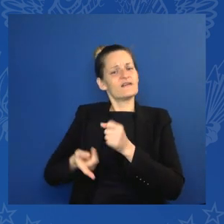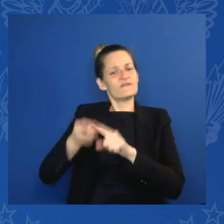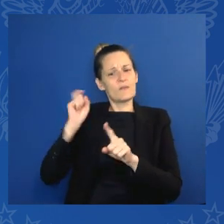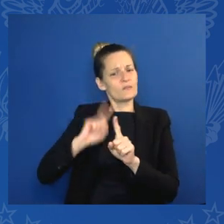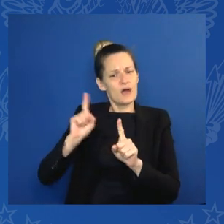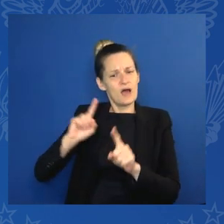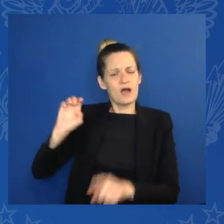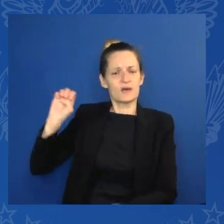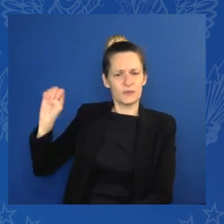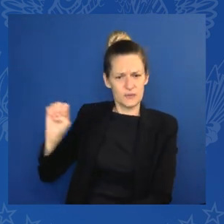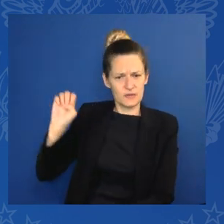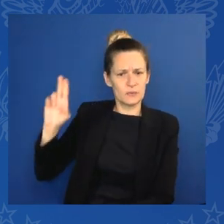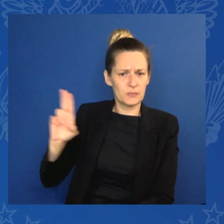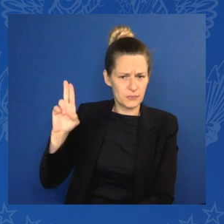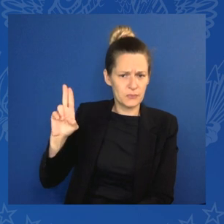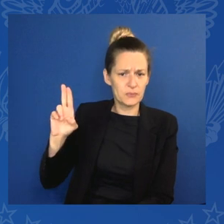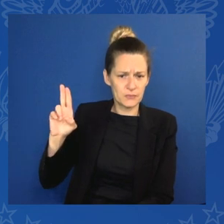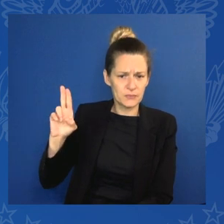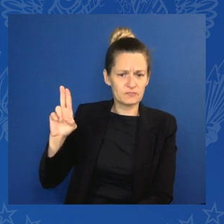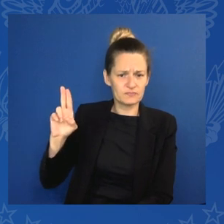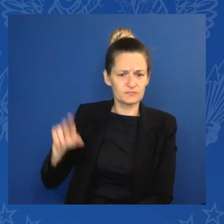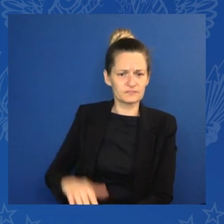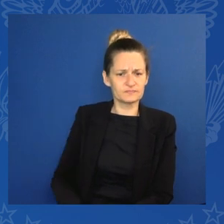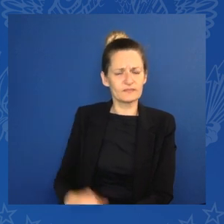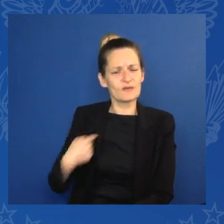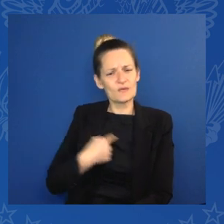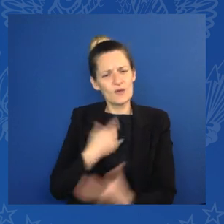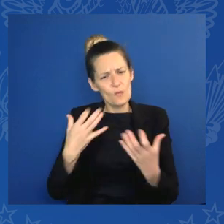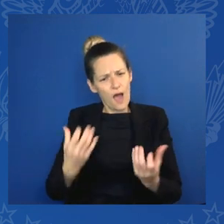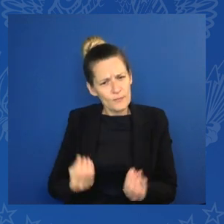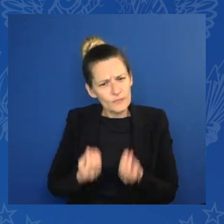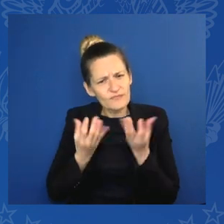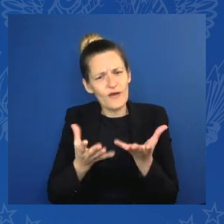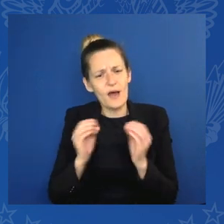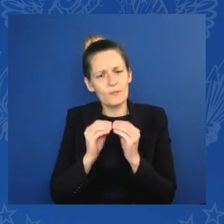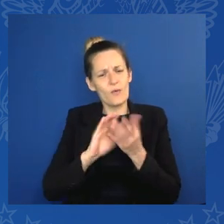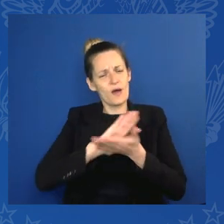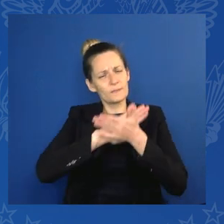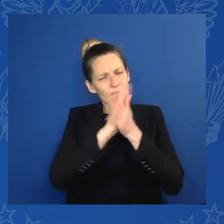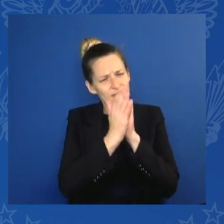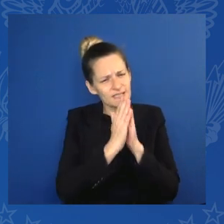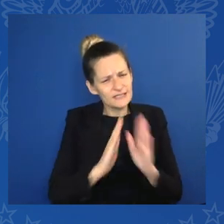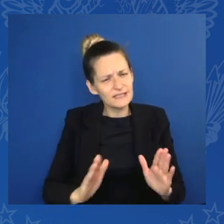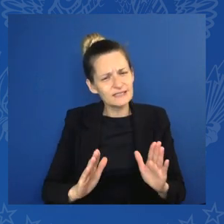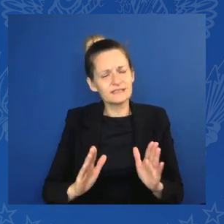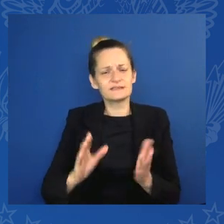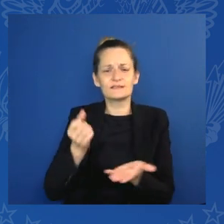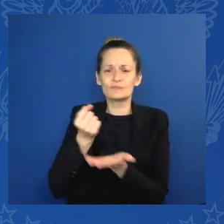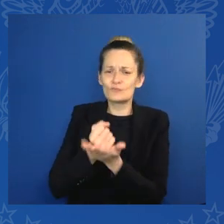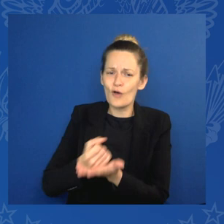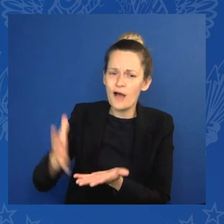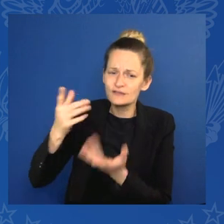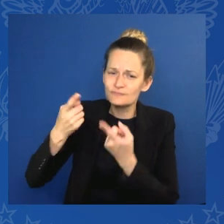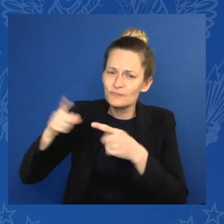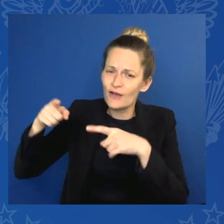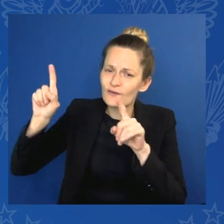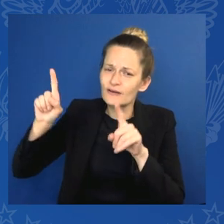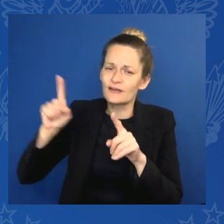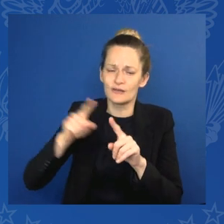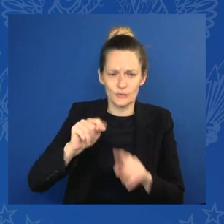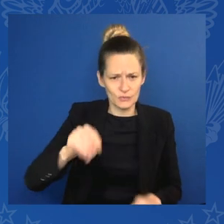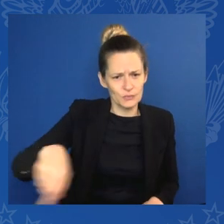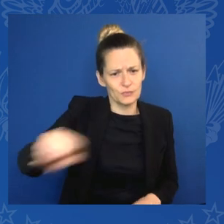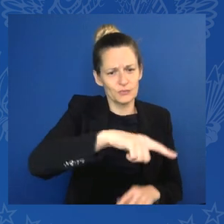peace, more prosperity, and more development. The G7 is committed to values, standards,